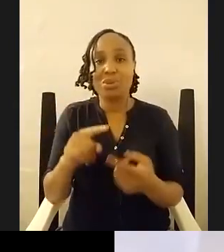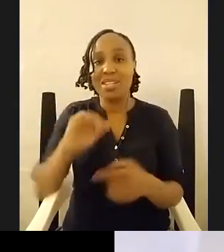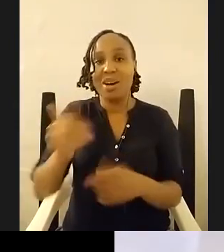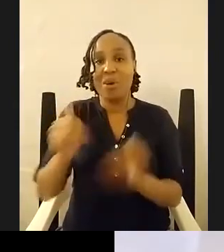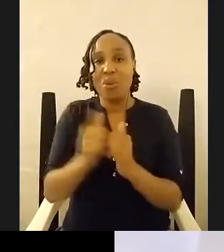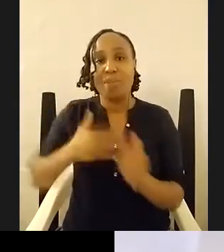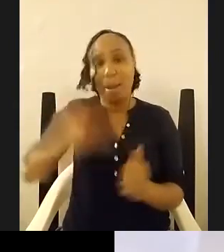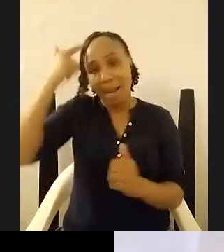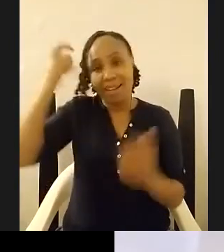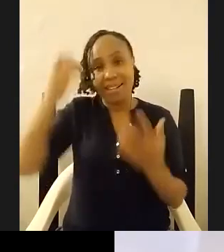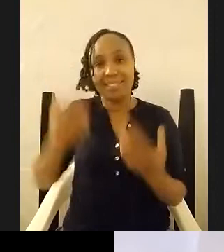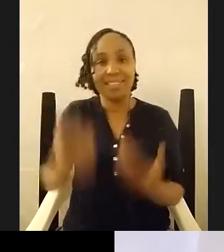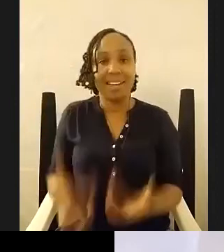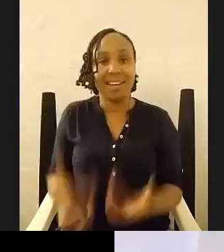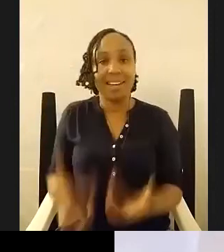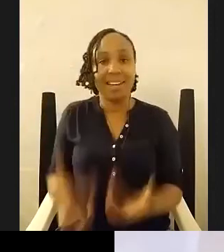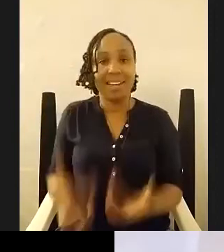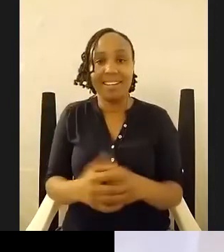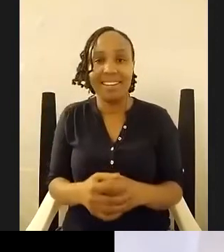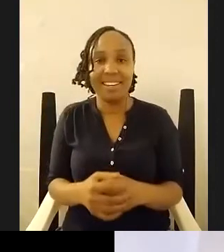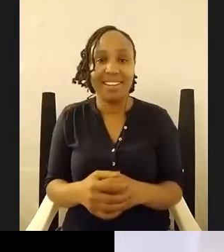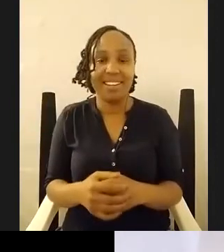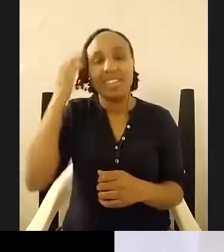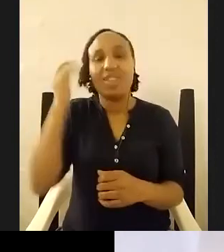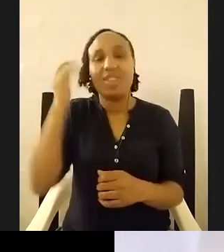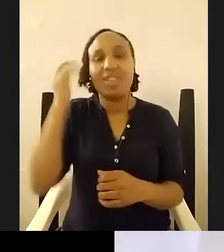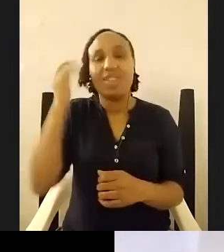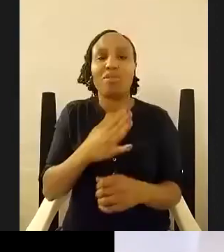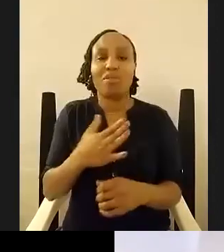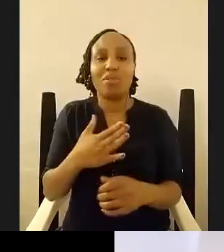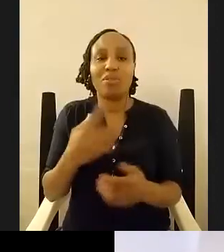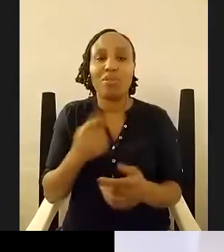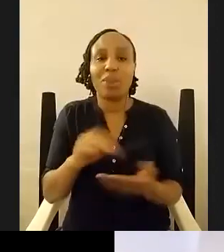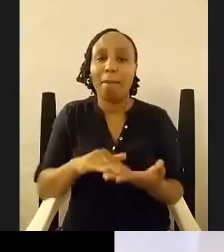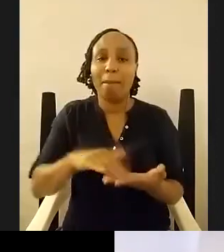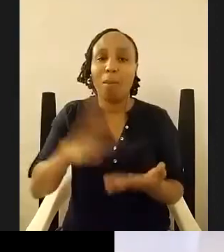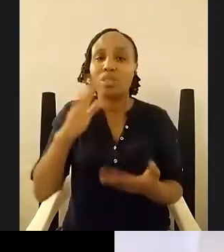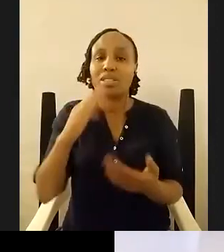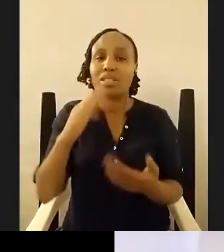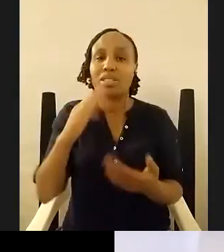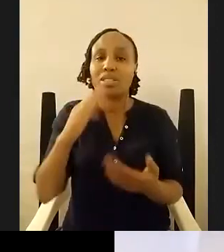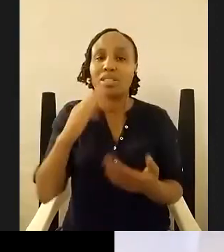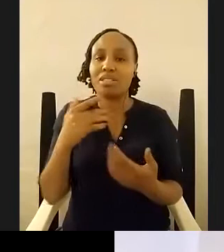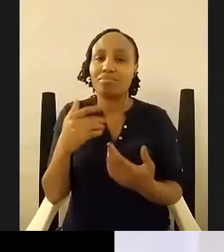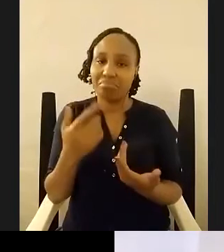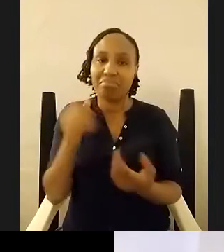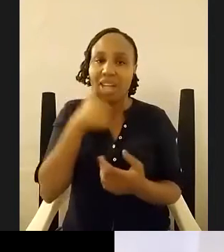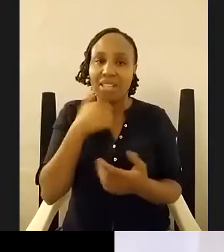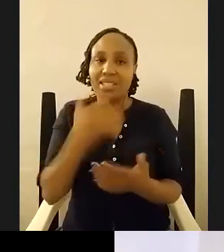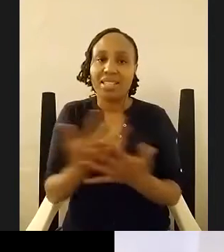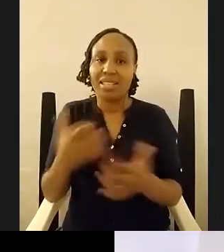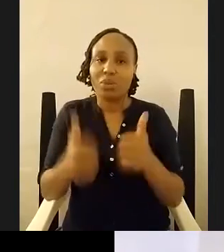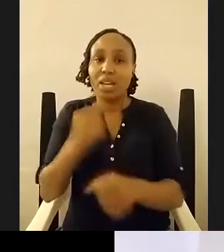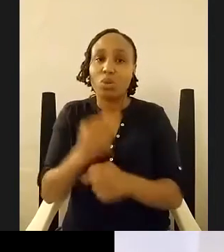i mean i mean one of the one of the most fascinating things um i do in my fiction is yeah you know